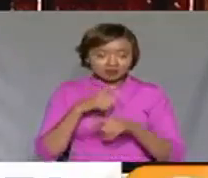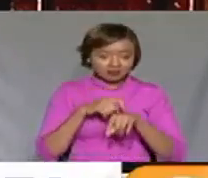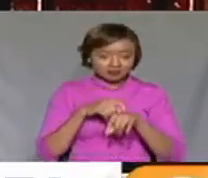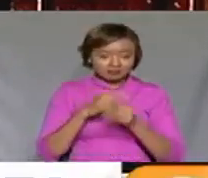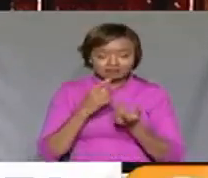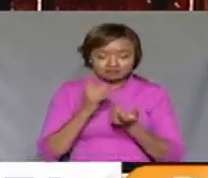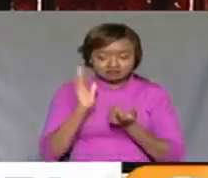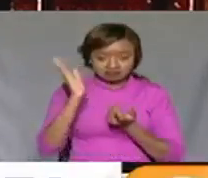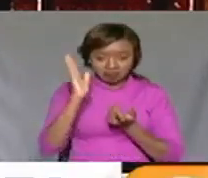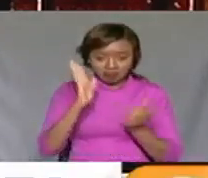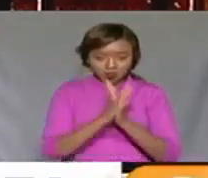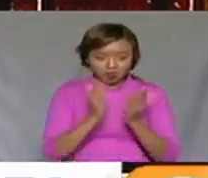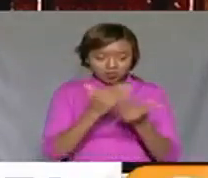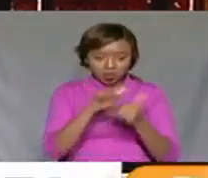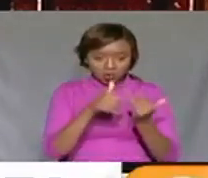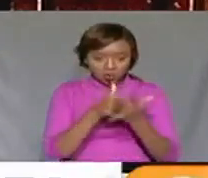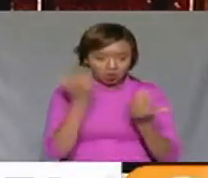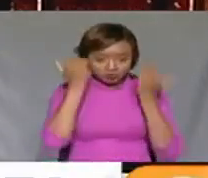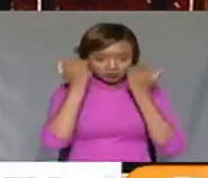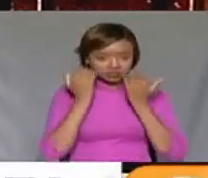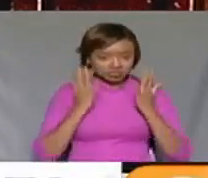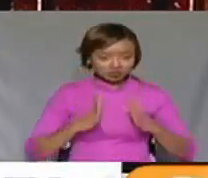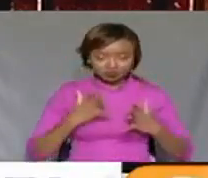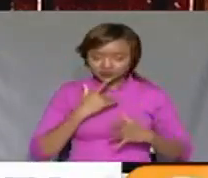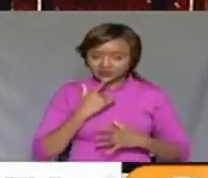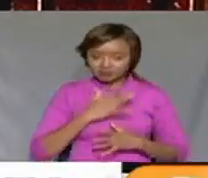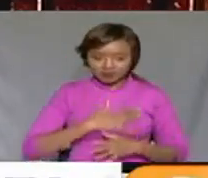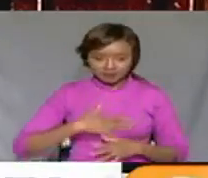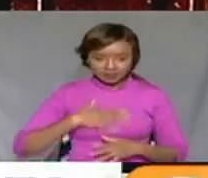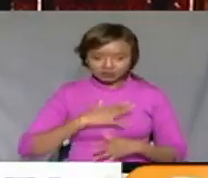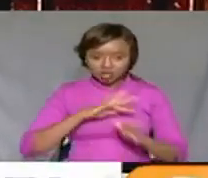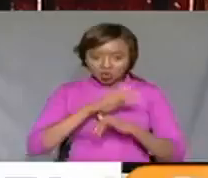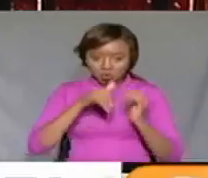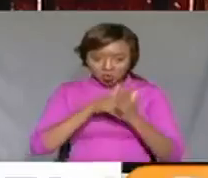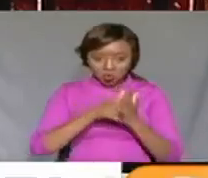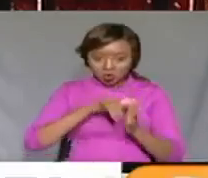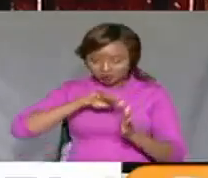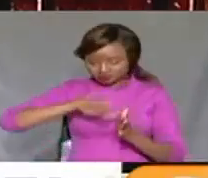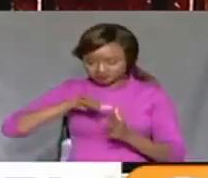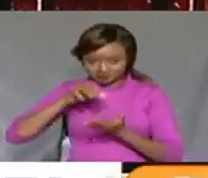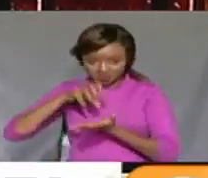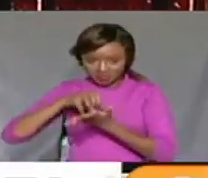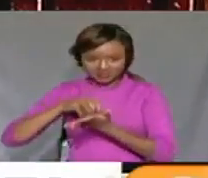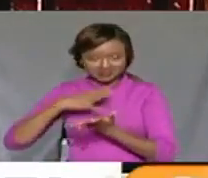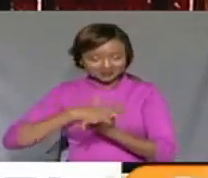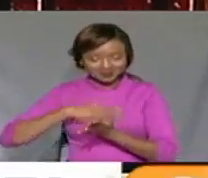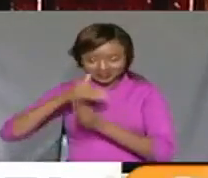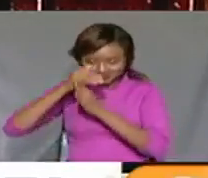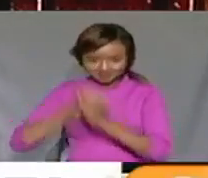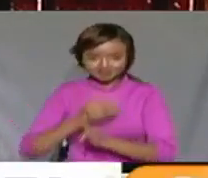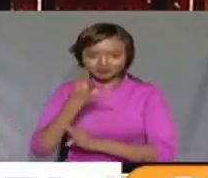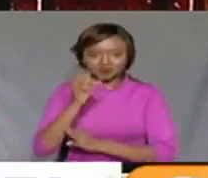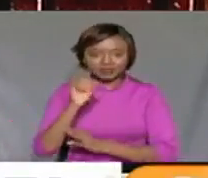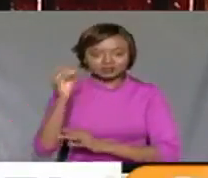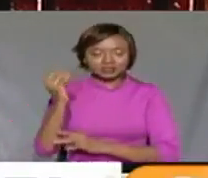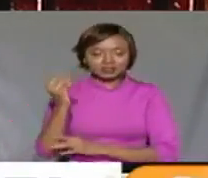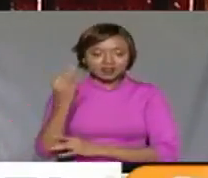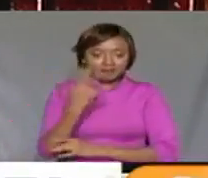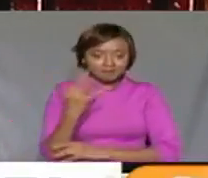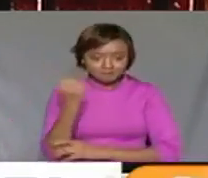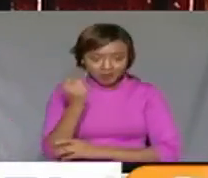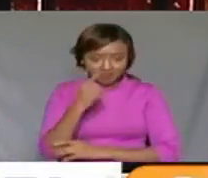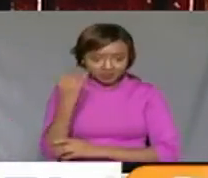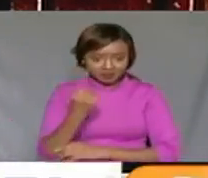bench, has ordered conclusion of all pending cases by 30th of May and monthly reports be mailed directly to him